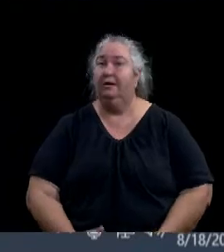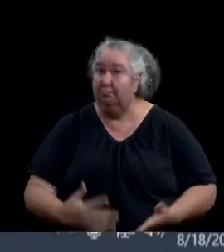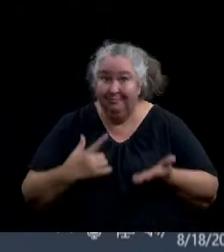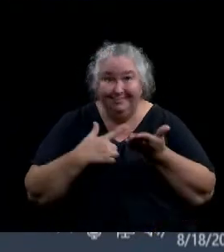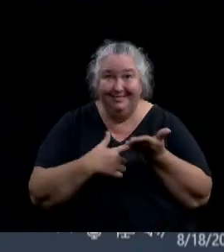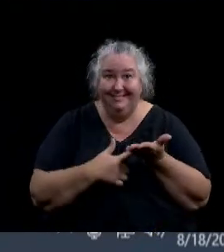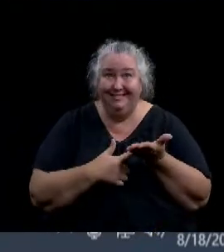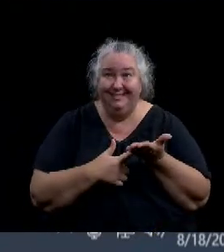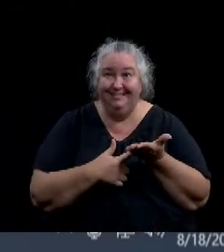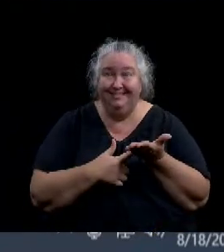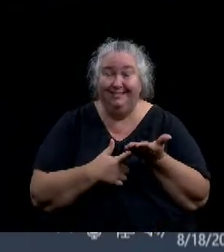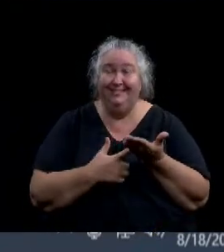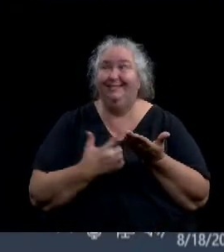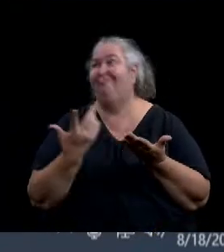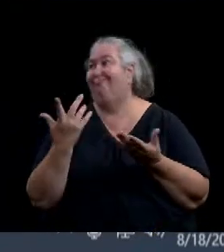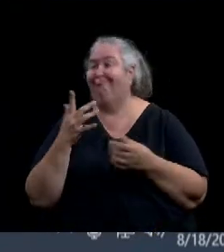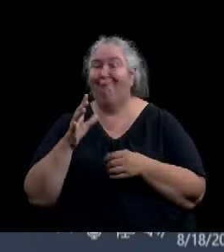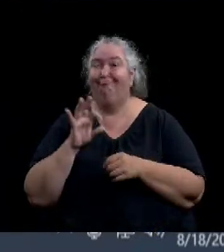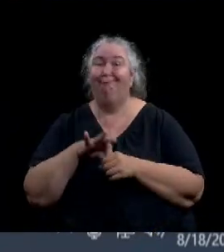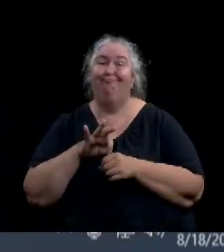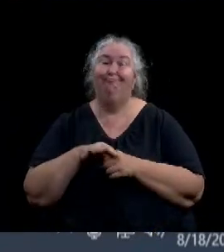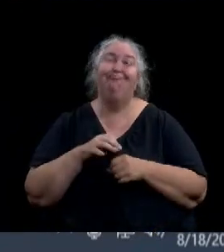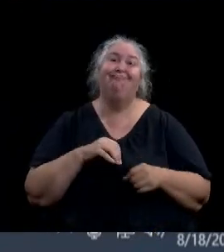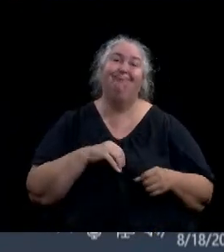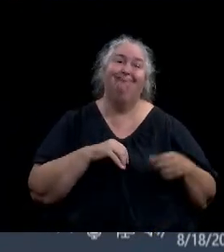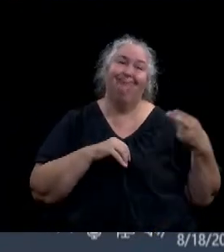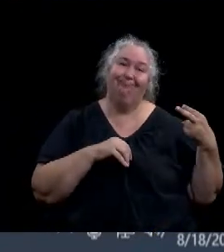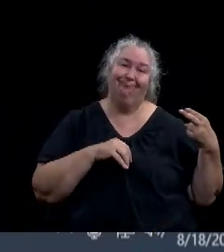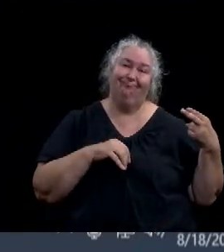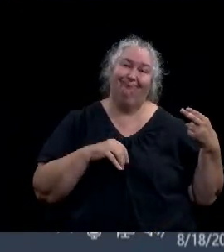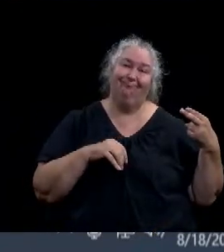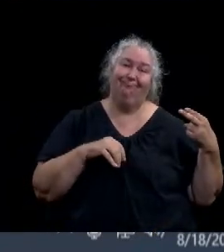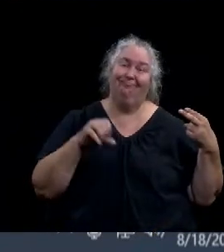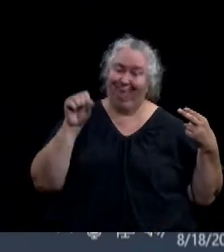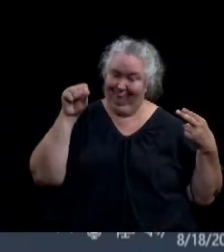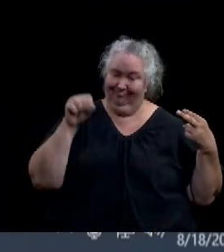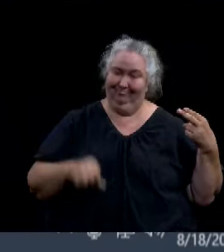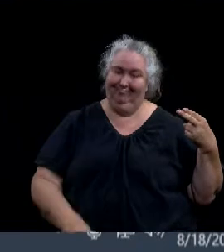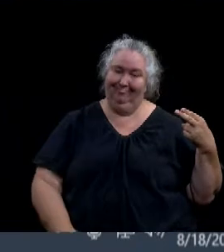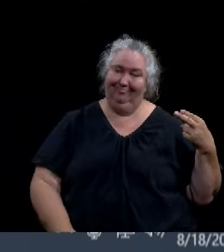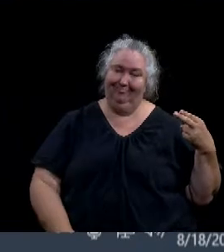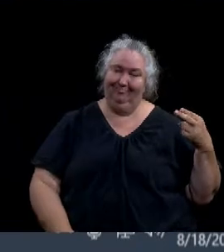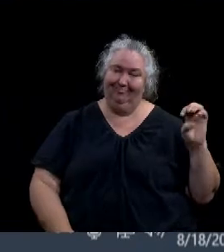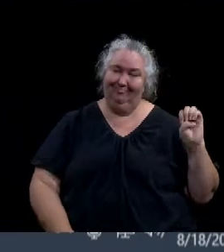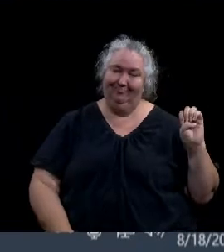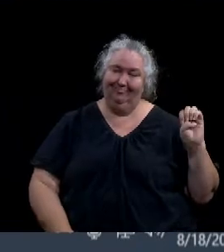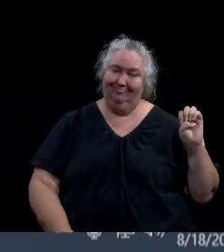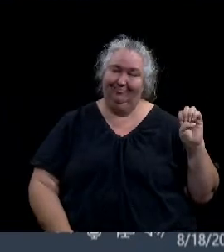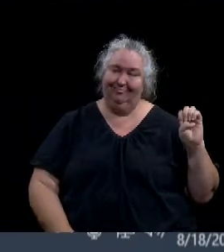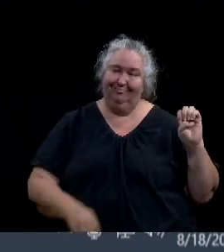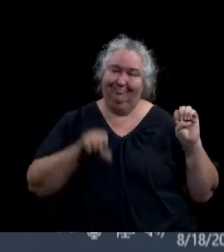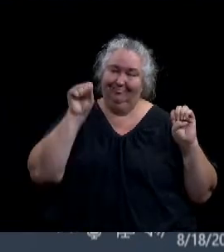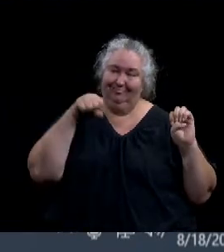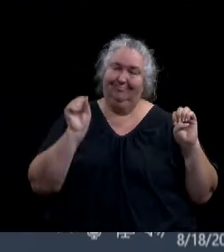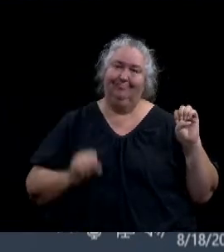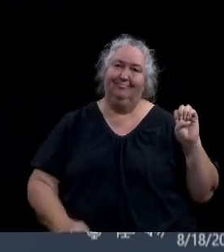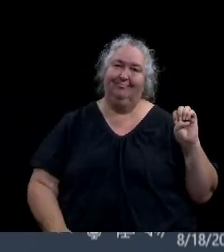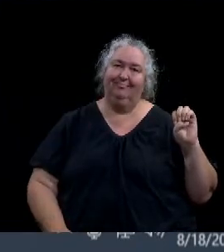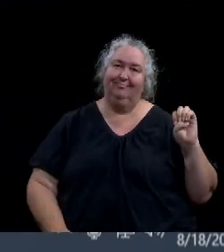Jones? Aye. Huey? Yes. Kinnard? Yes. Savito?